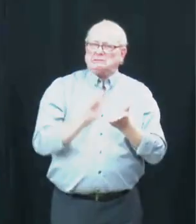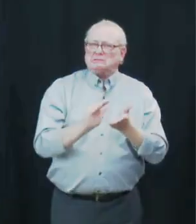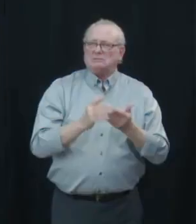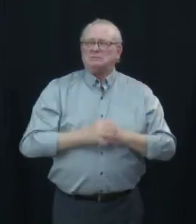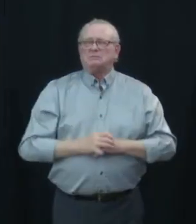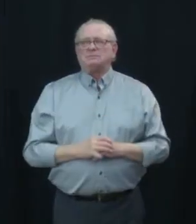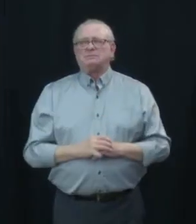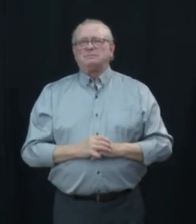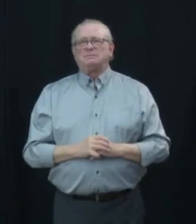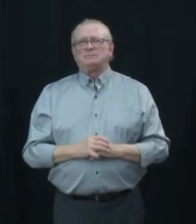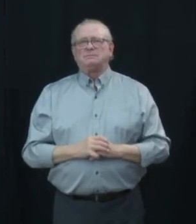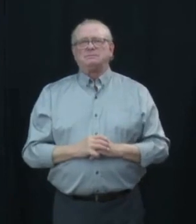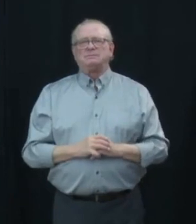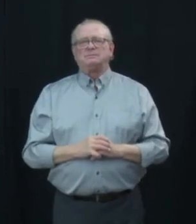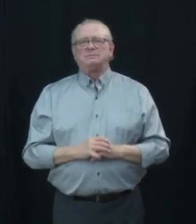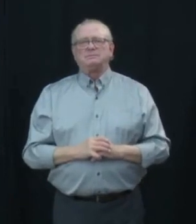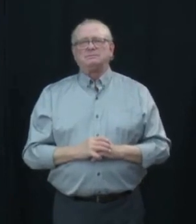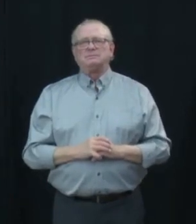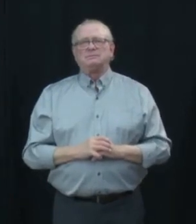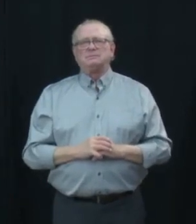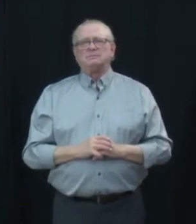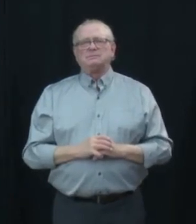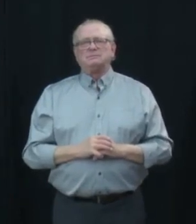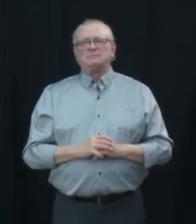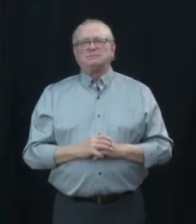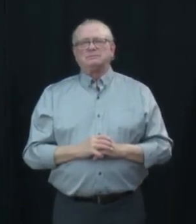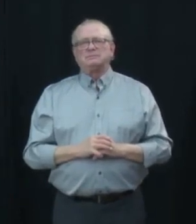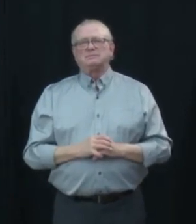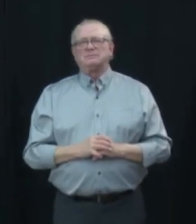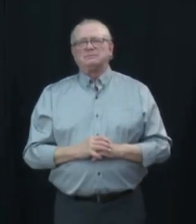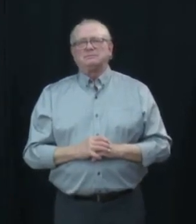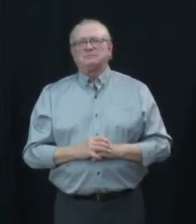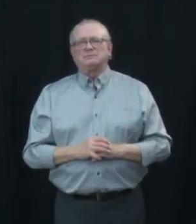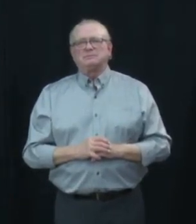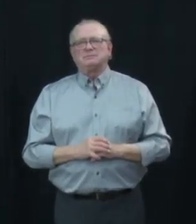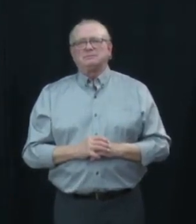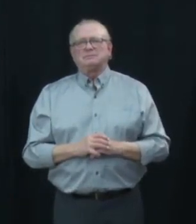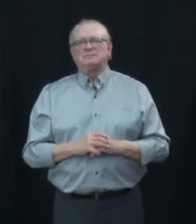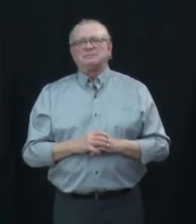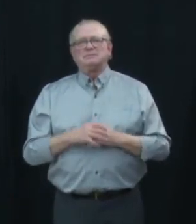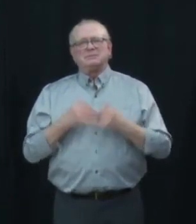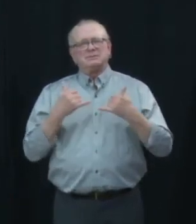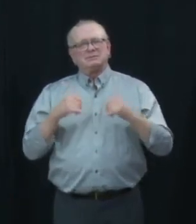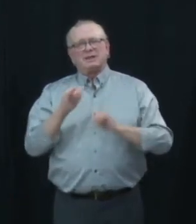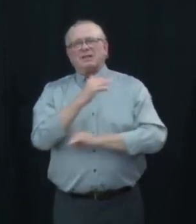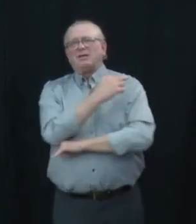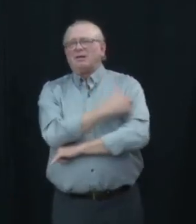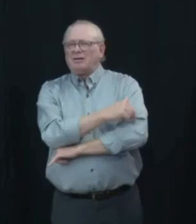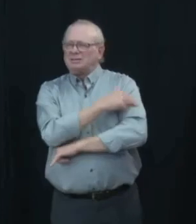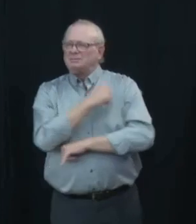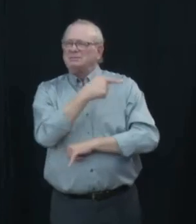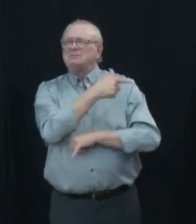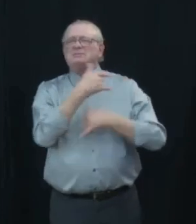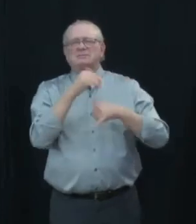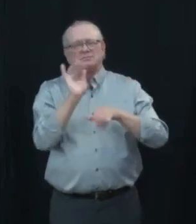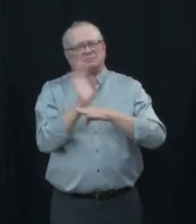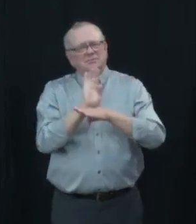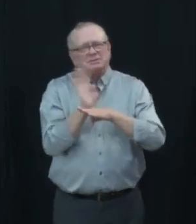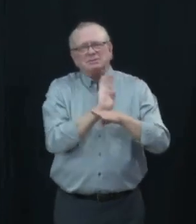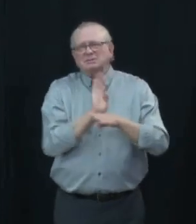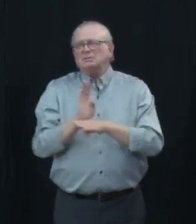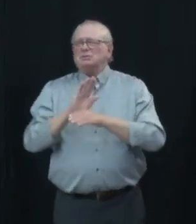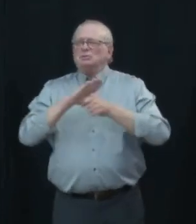while coveted missions are not driving the same capacity challenges in previous waves our hospitals remain under significant pressures